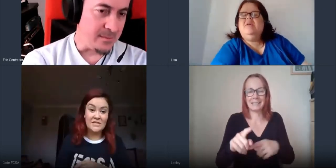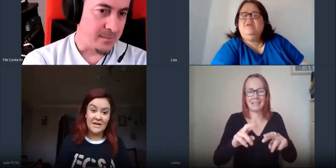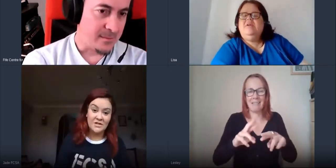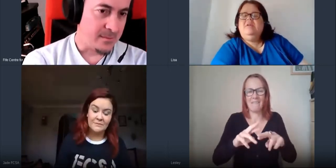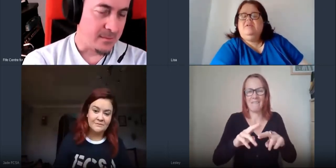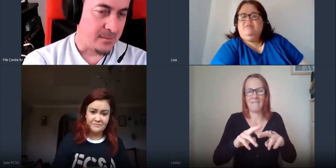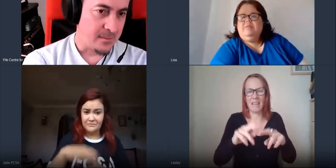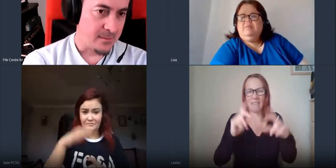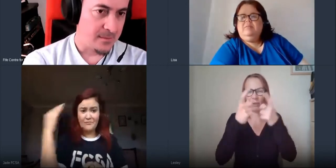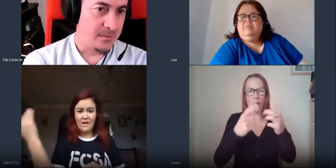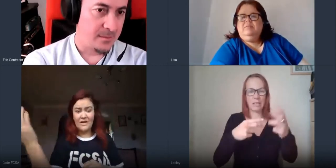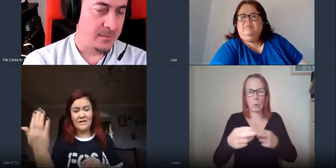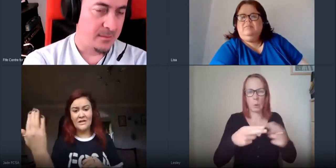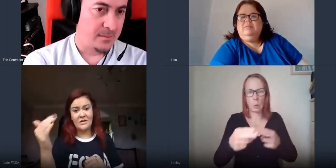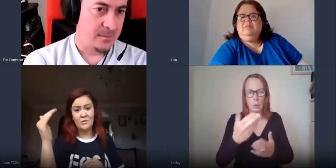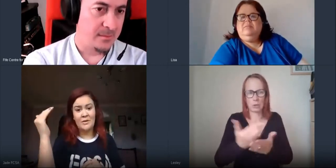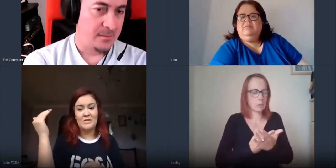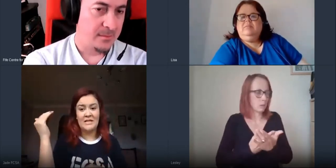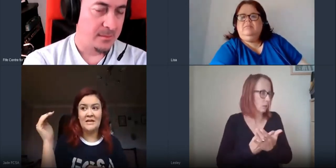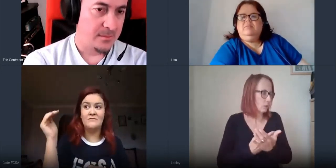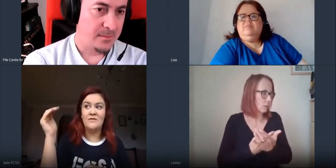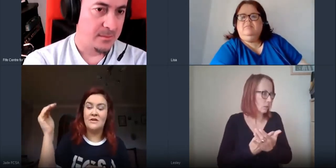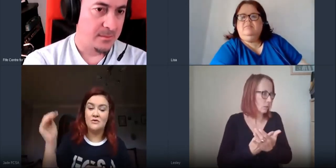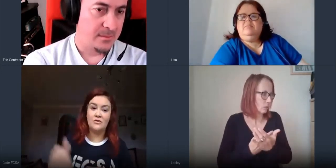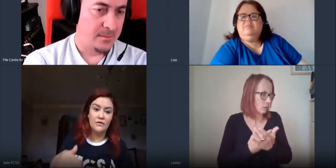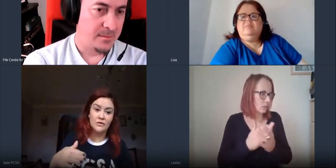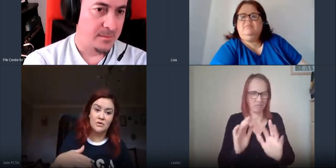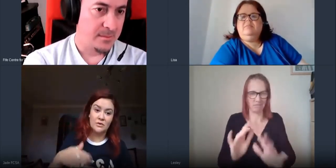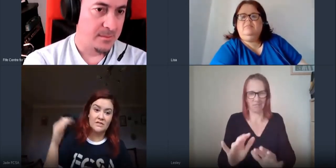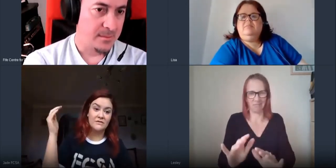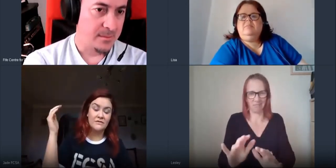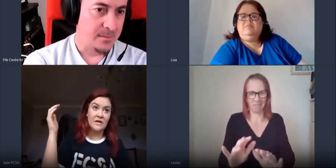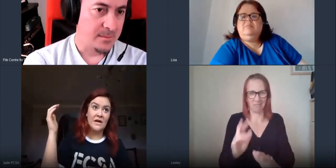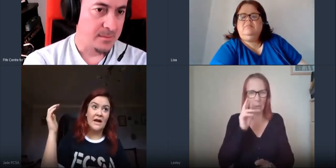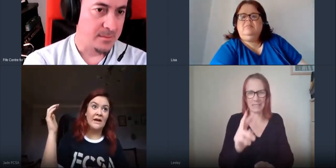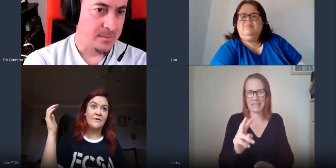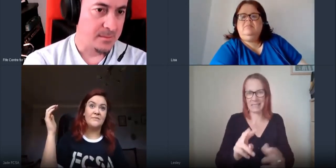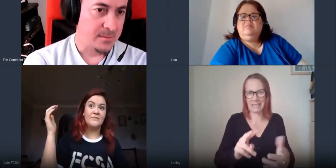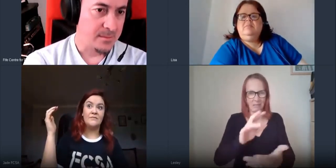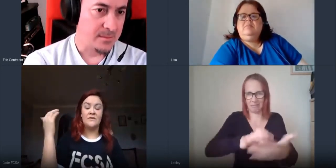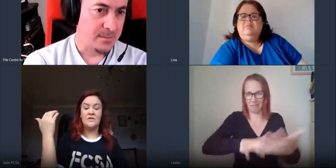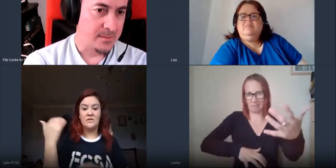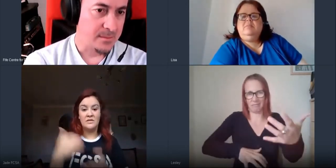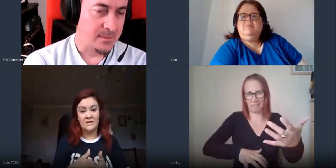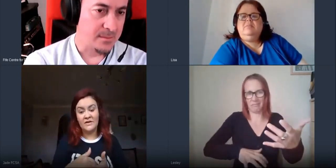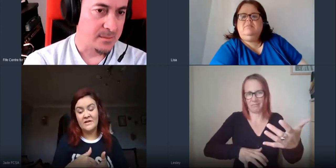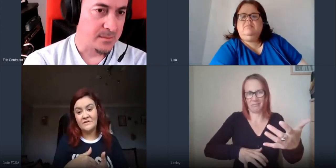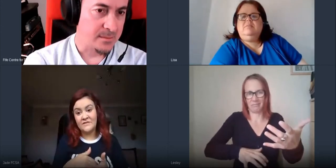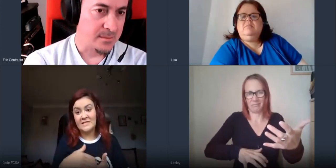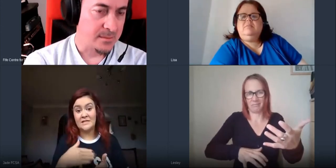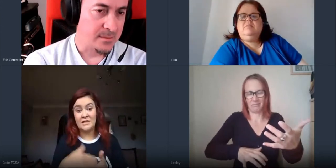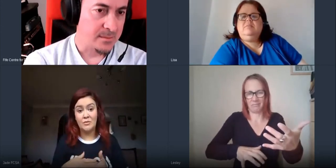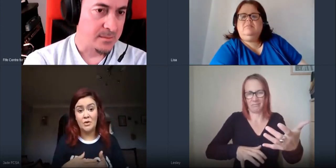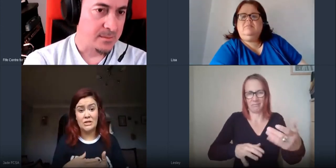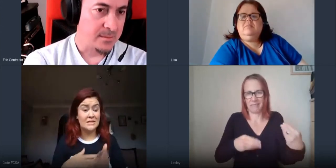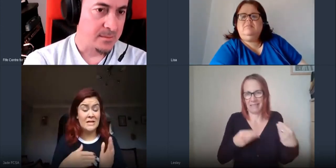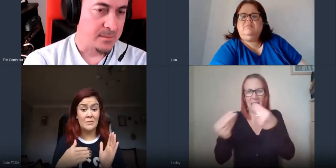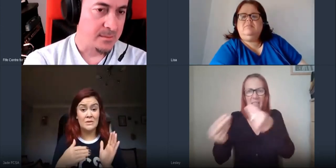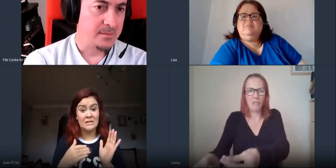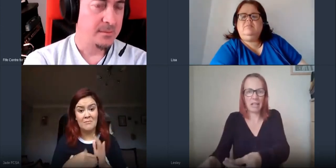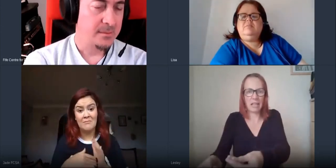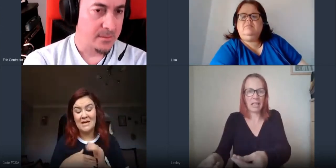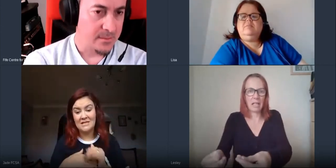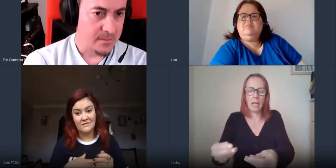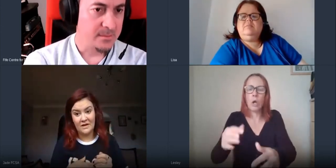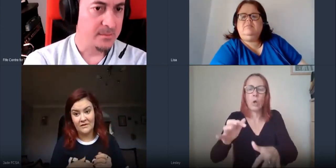section and that you'll be able to kind of read through the full stories of um you know the delivery of devices and computers because that was